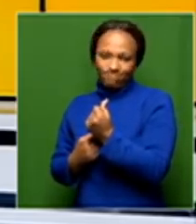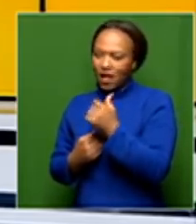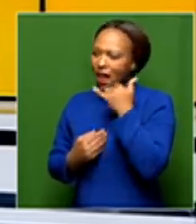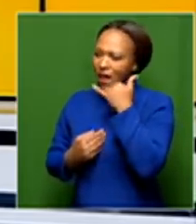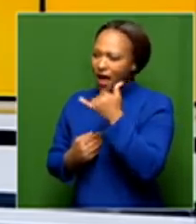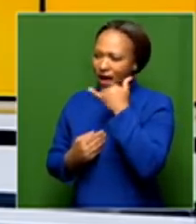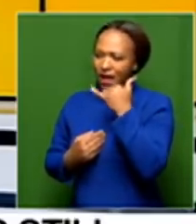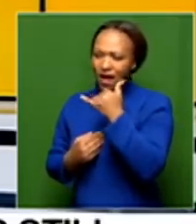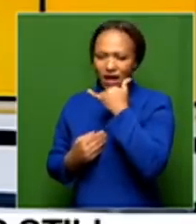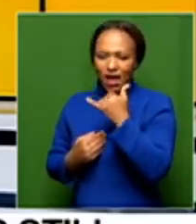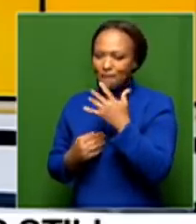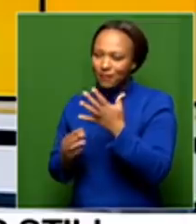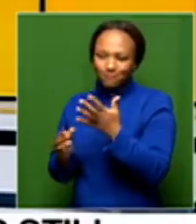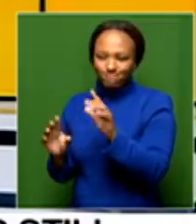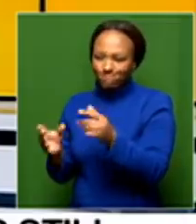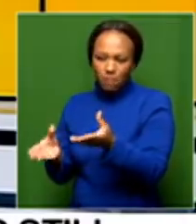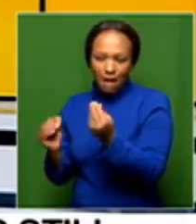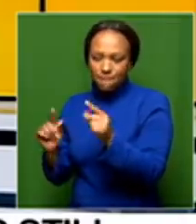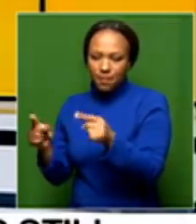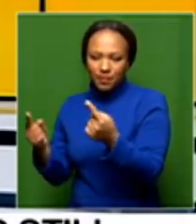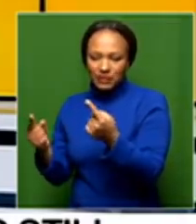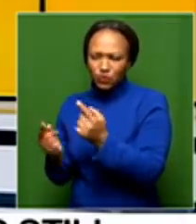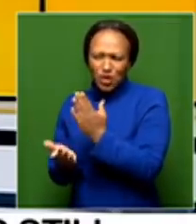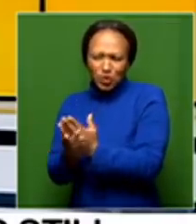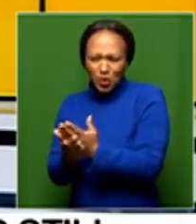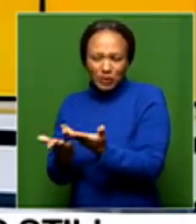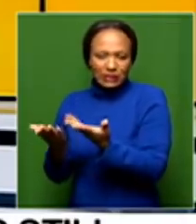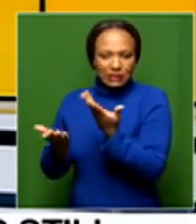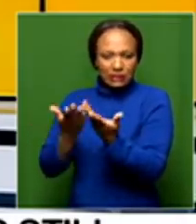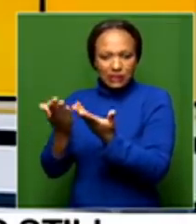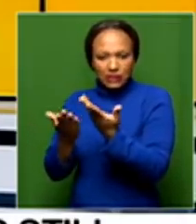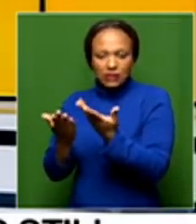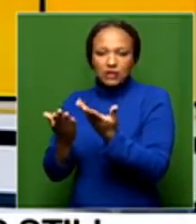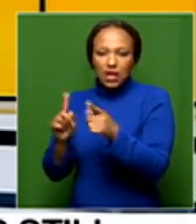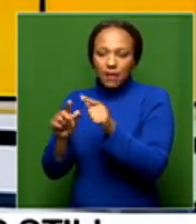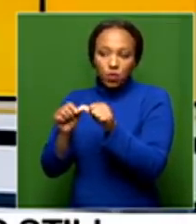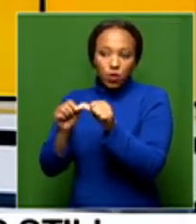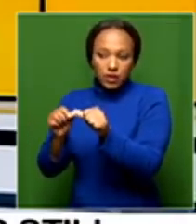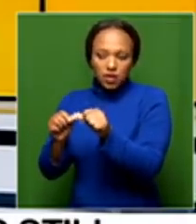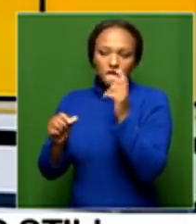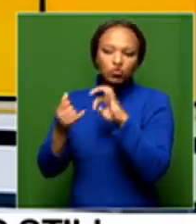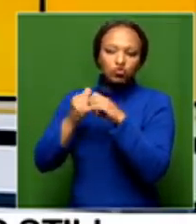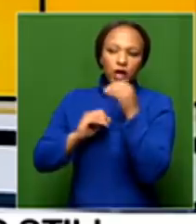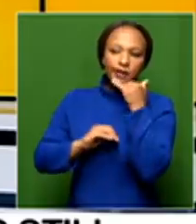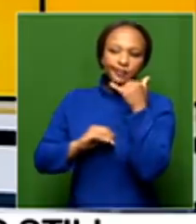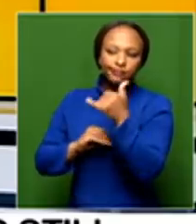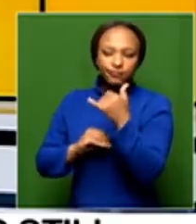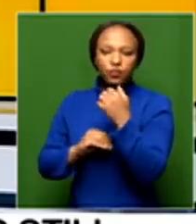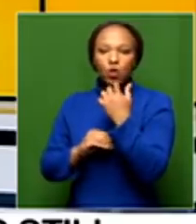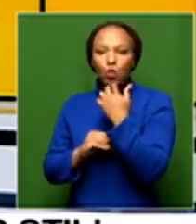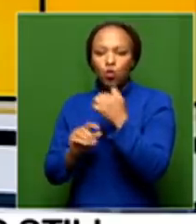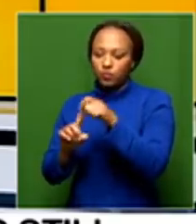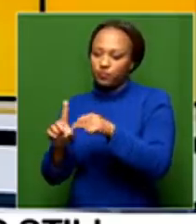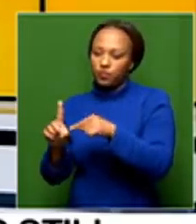get hold of him. So we're not sure what to what to make of it. We will continue to try and get hold of Luiso